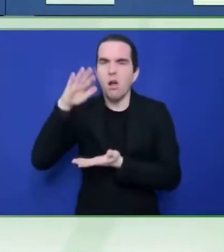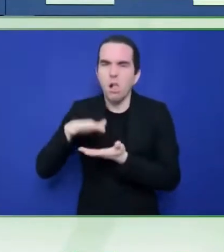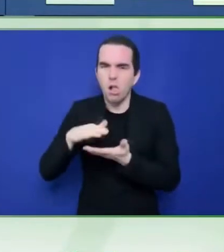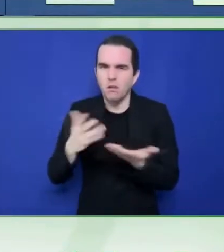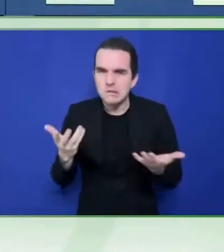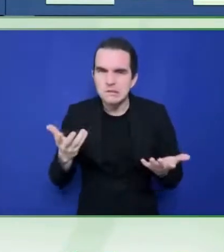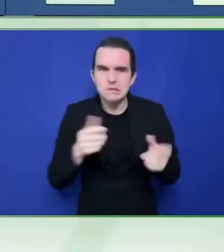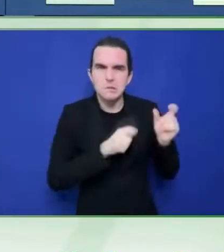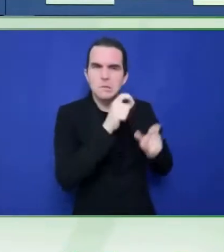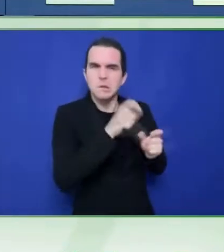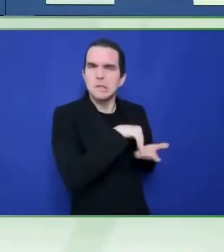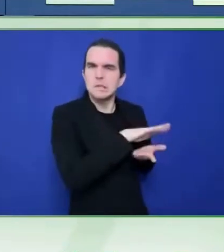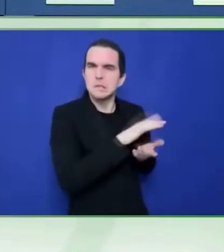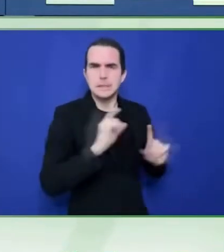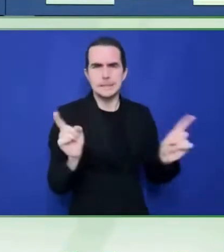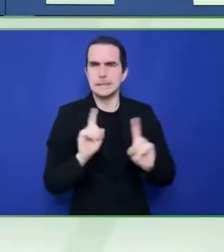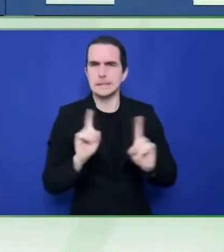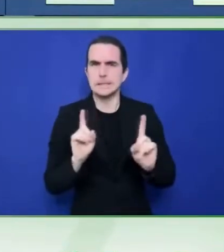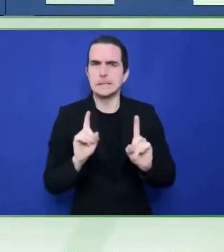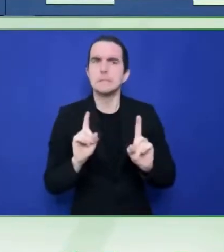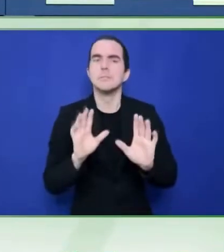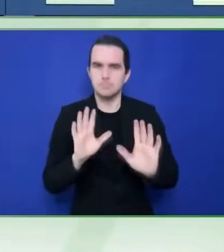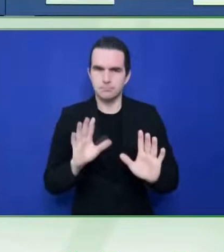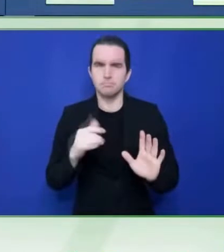Please watch this video.